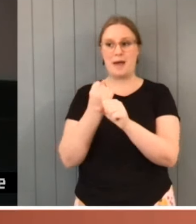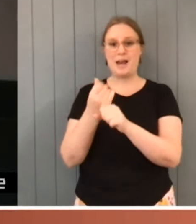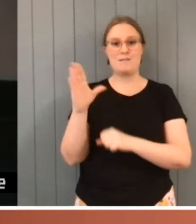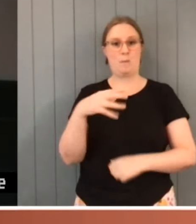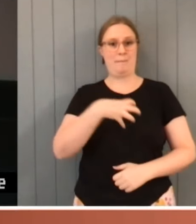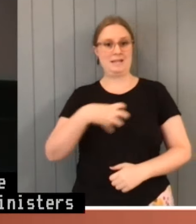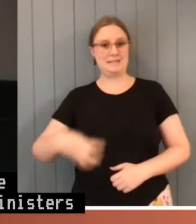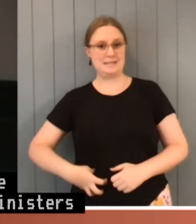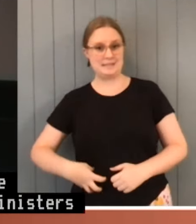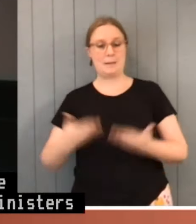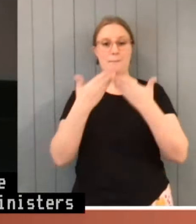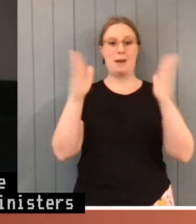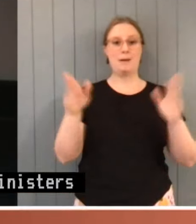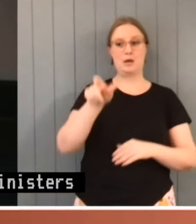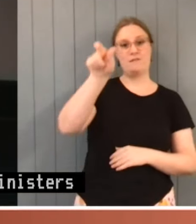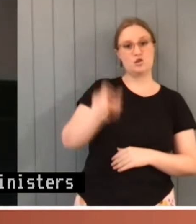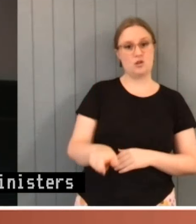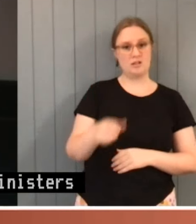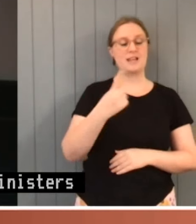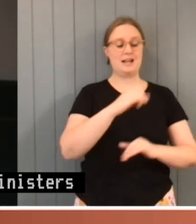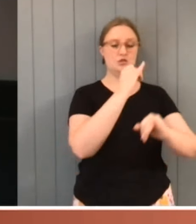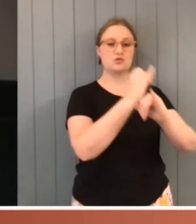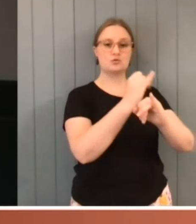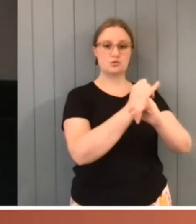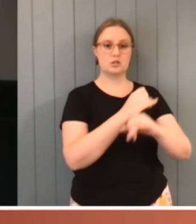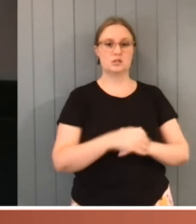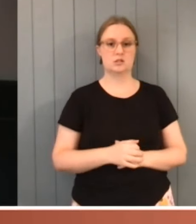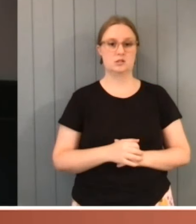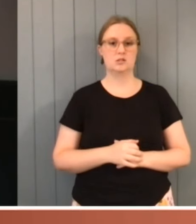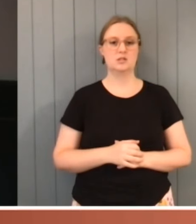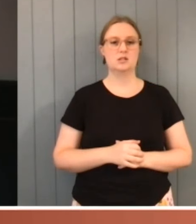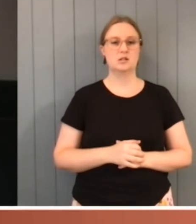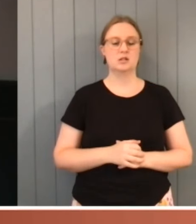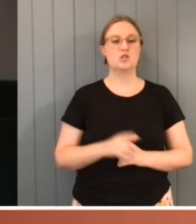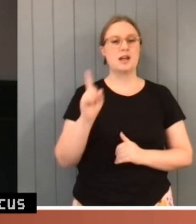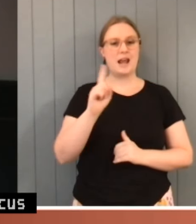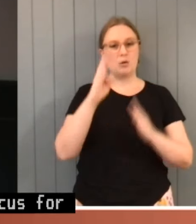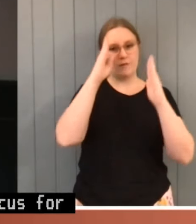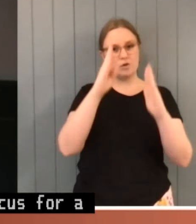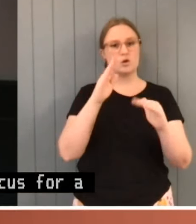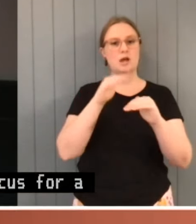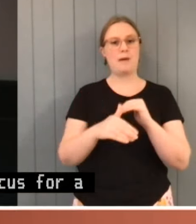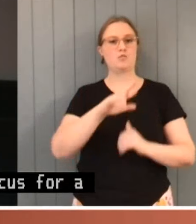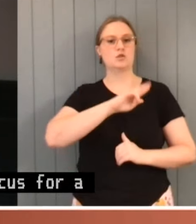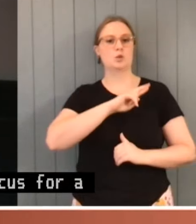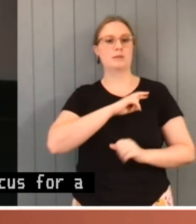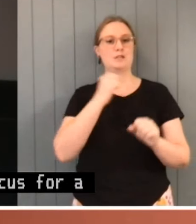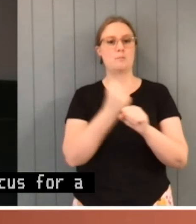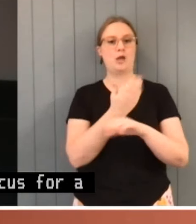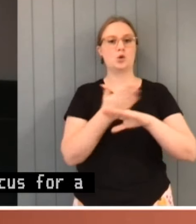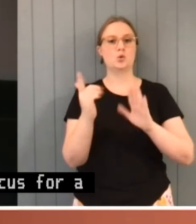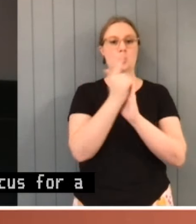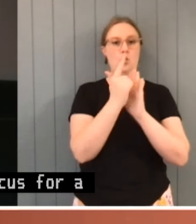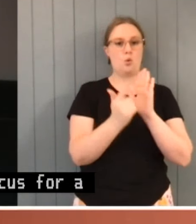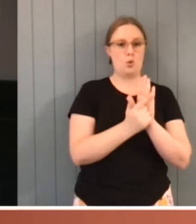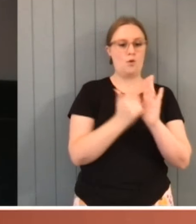So, let me focus for a moment on the lawmaking responsibilities of parliamentarians and then how that links into